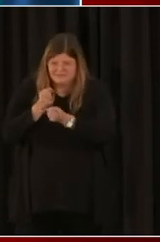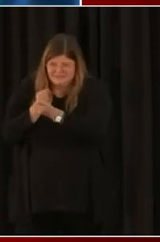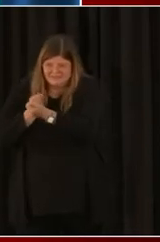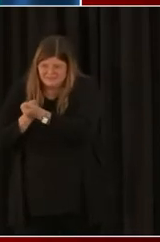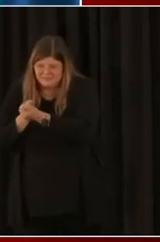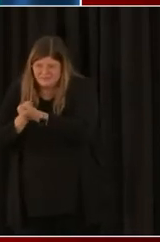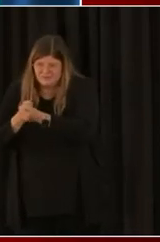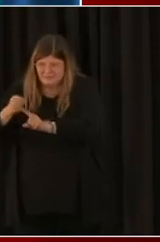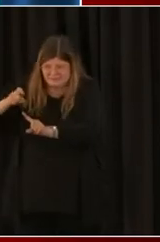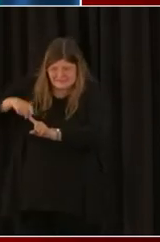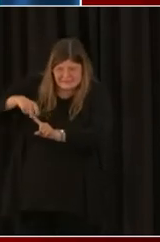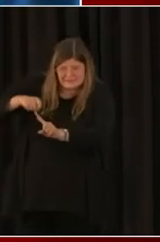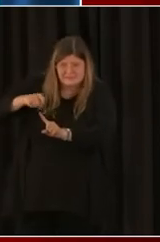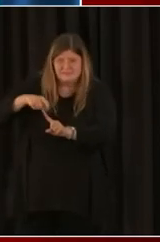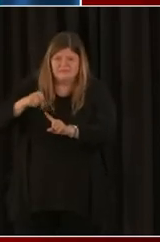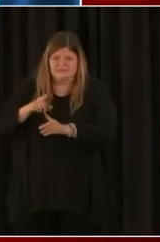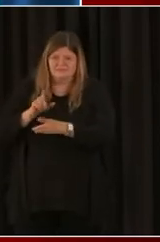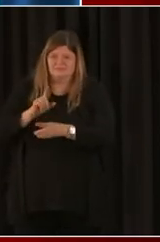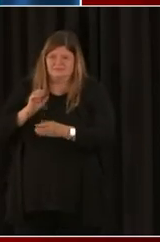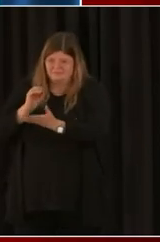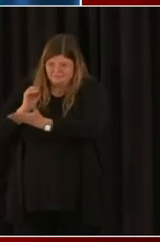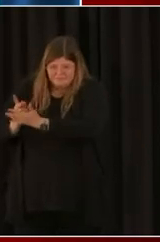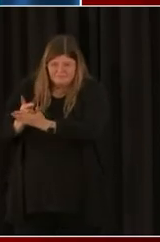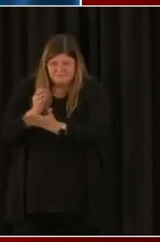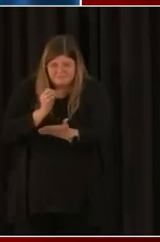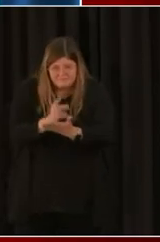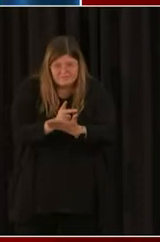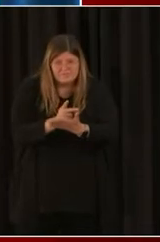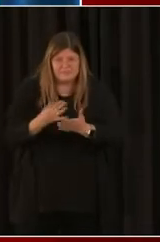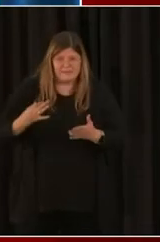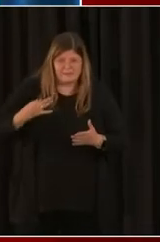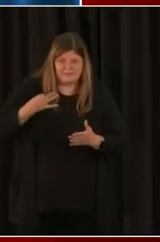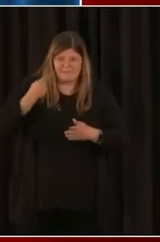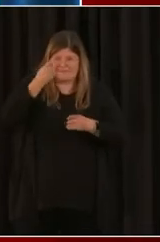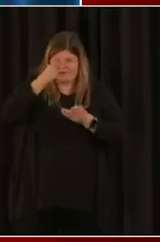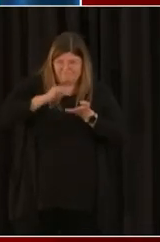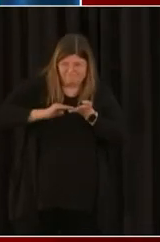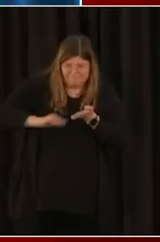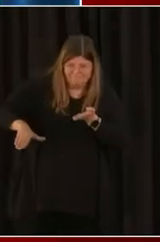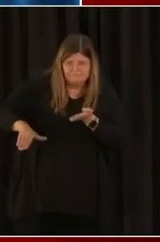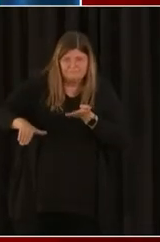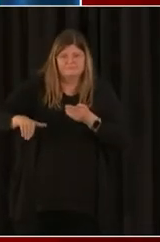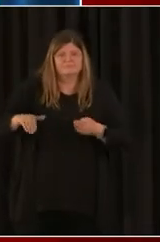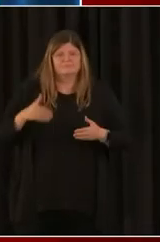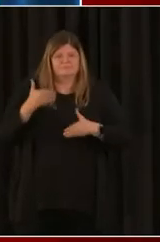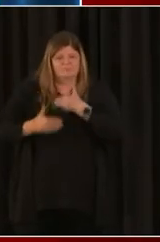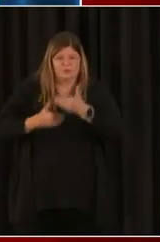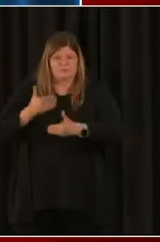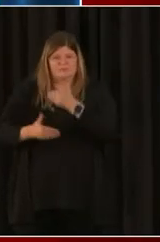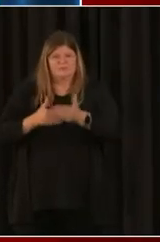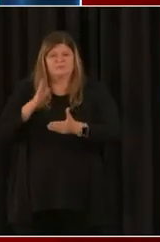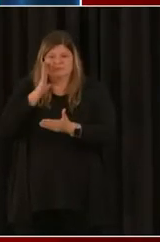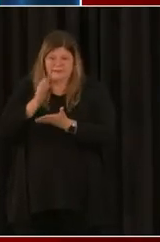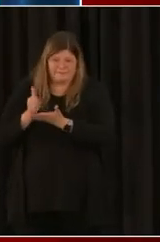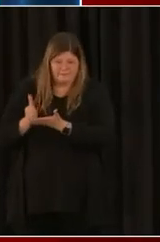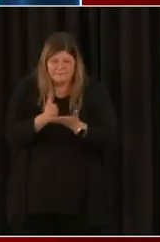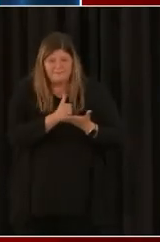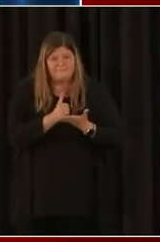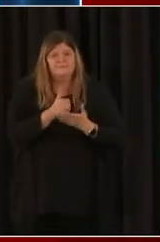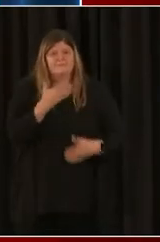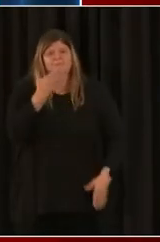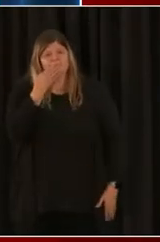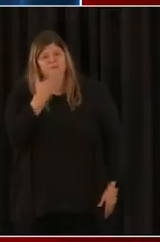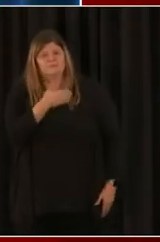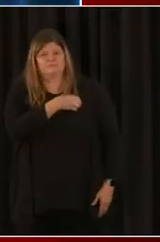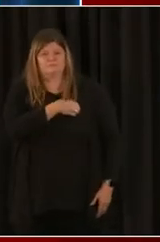applications through as well as apply for forgiveness once the funds have been exhausted. So I want to thank the mayor and the deputy mayor for bringing